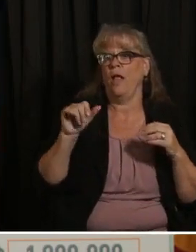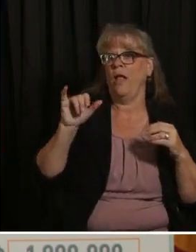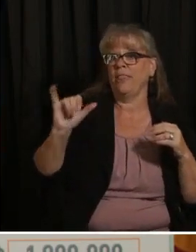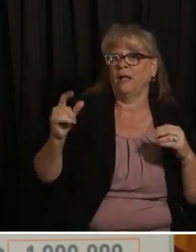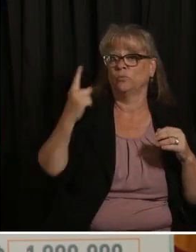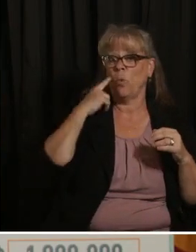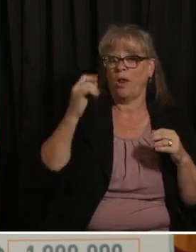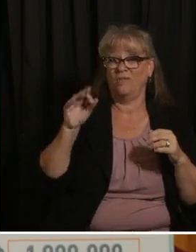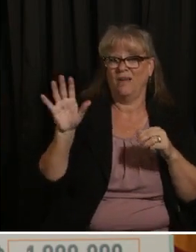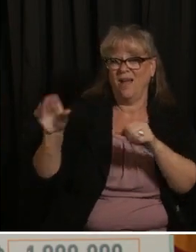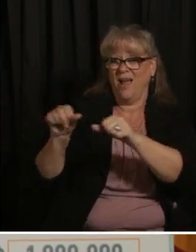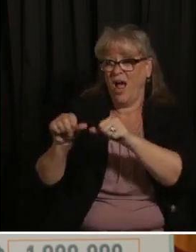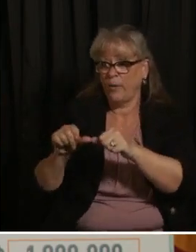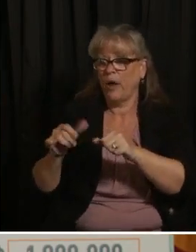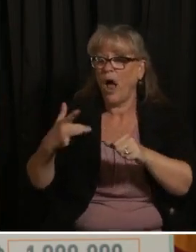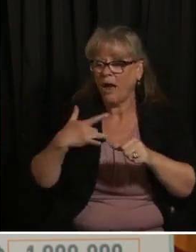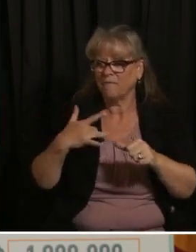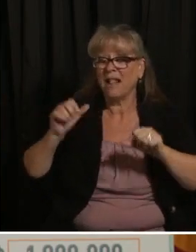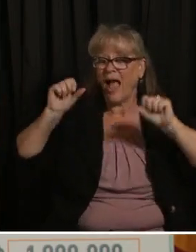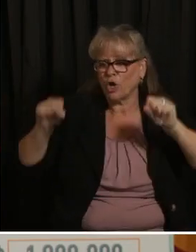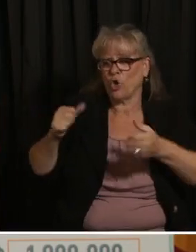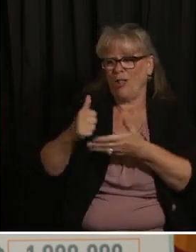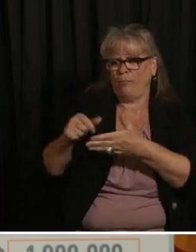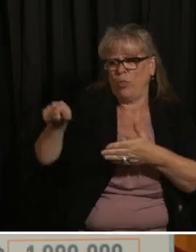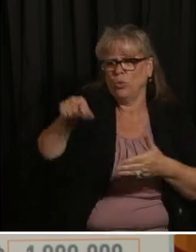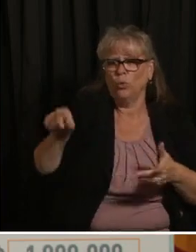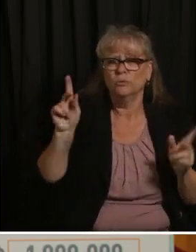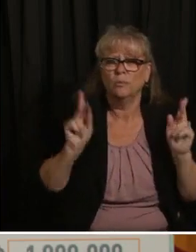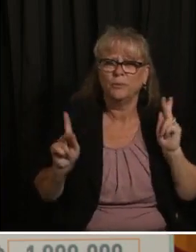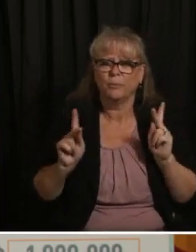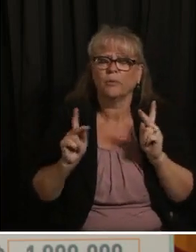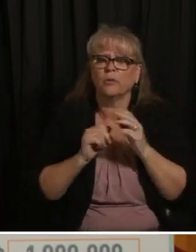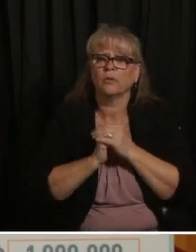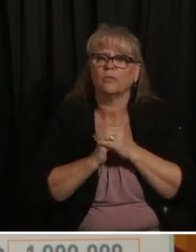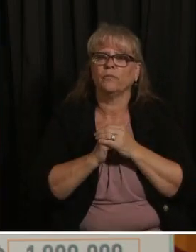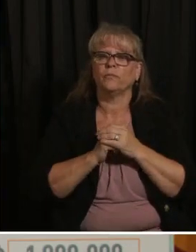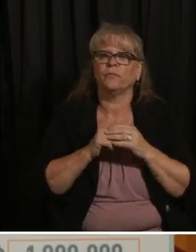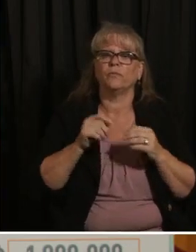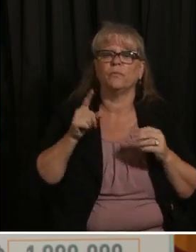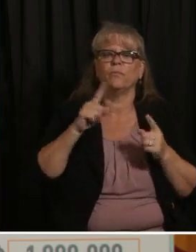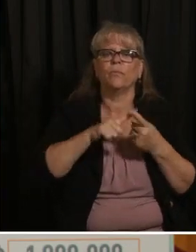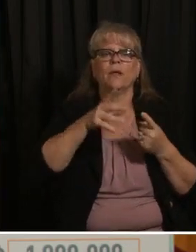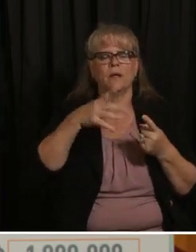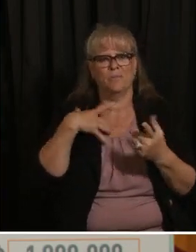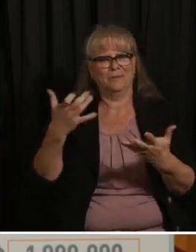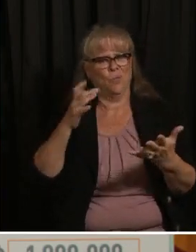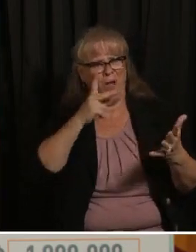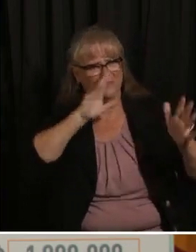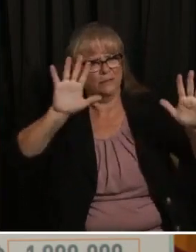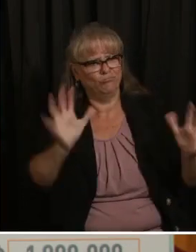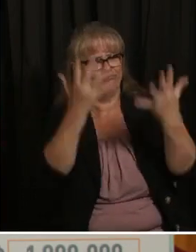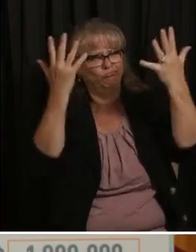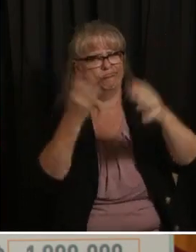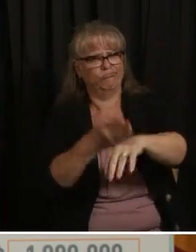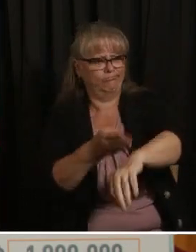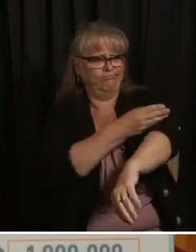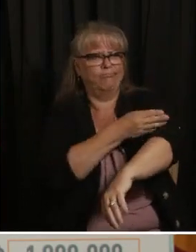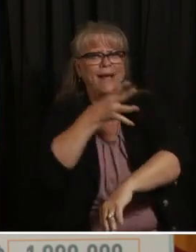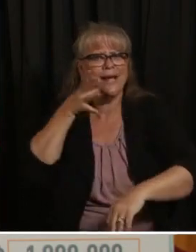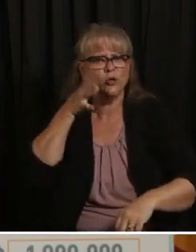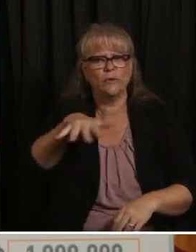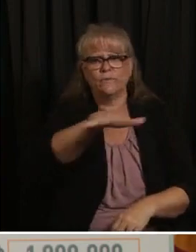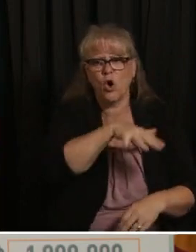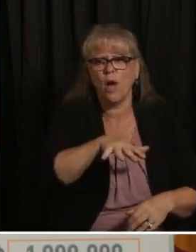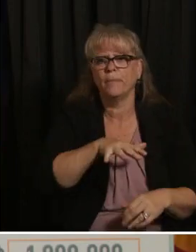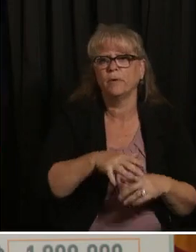changes in agricultural practices are definitely needed to improve soil health and bring carbon back out